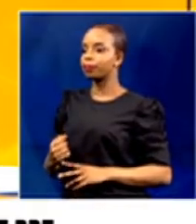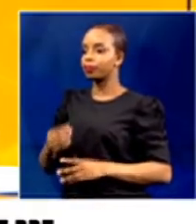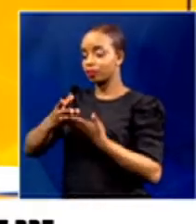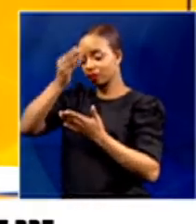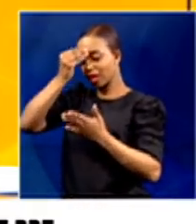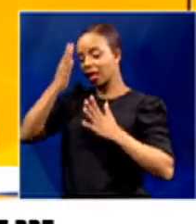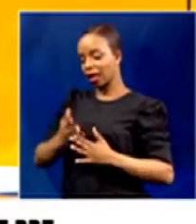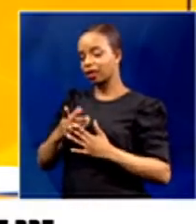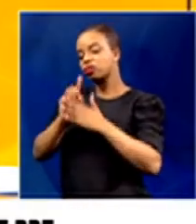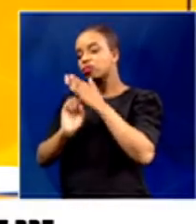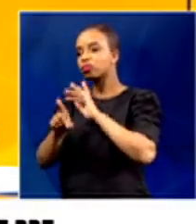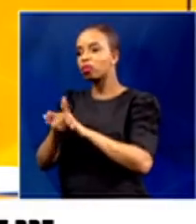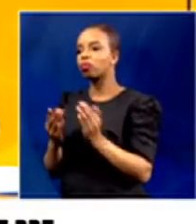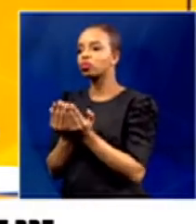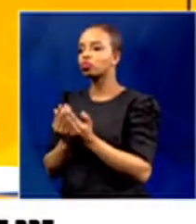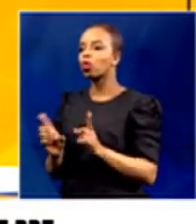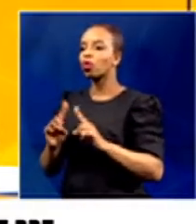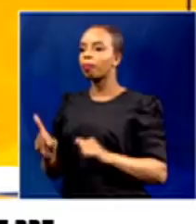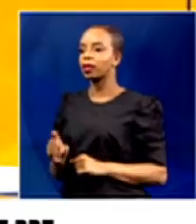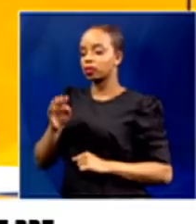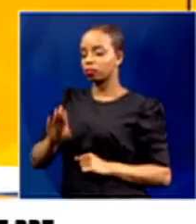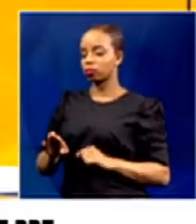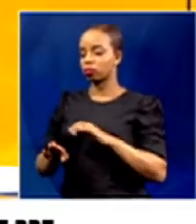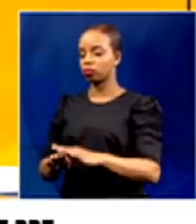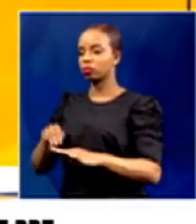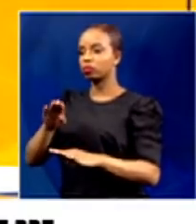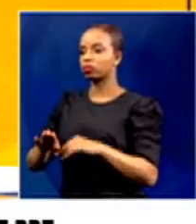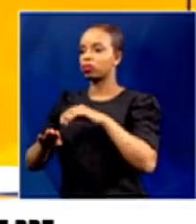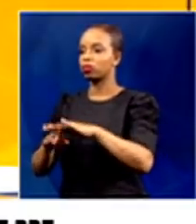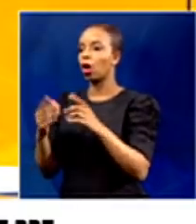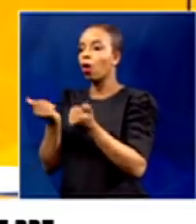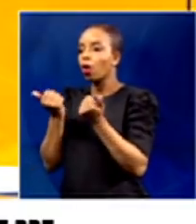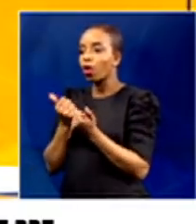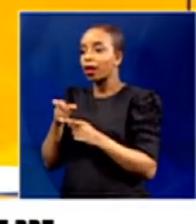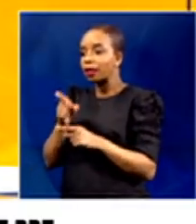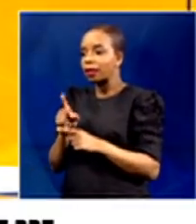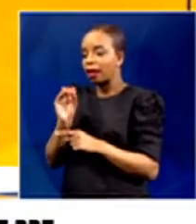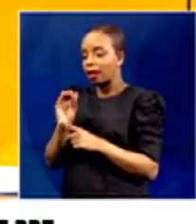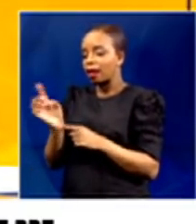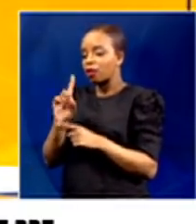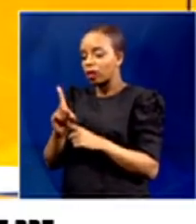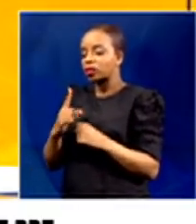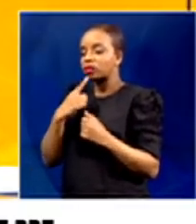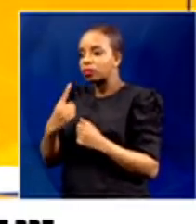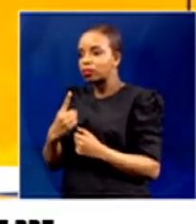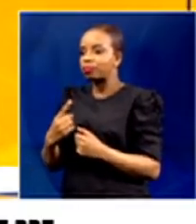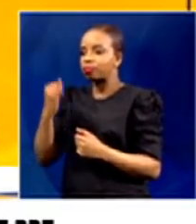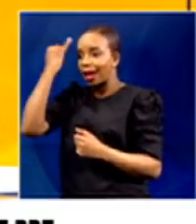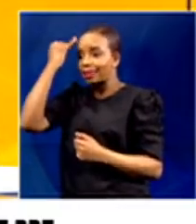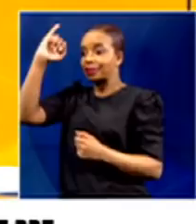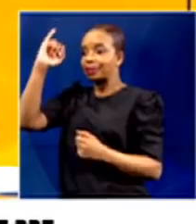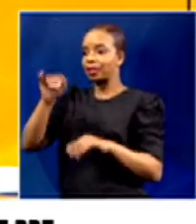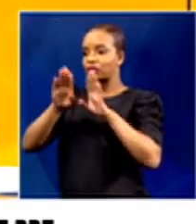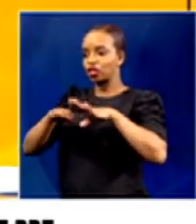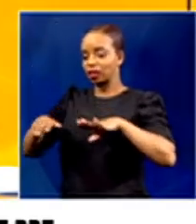a phased in approach, already at that instance, there was resistance to this idea of sending children and,